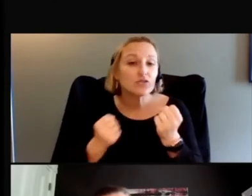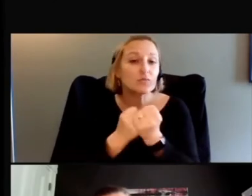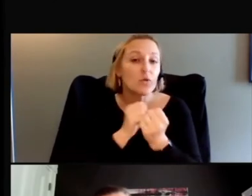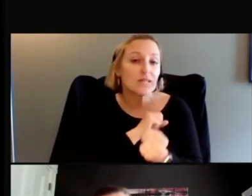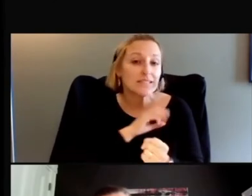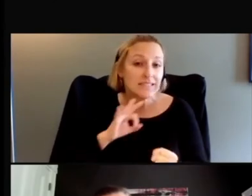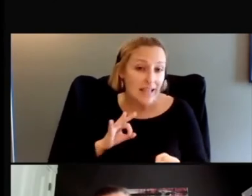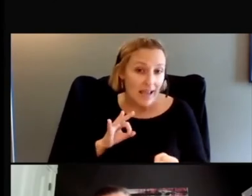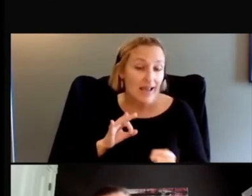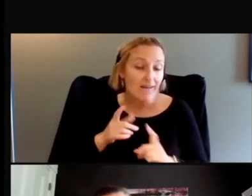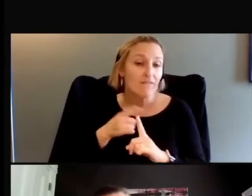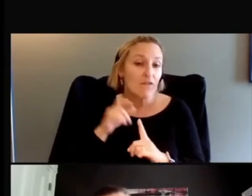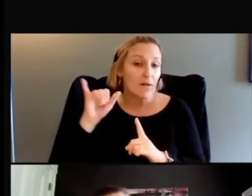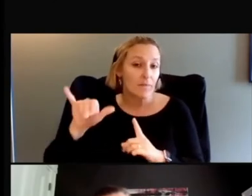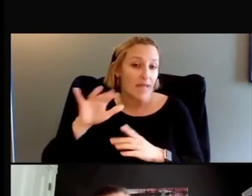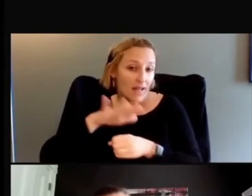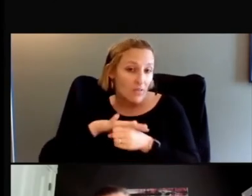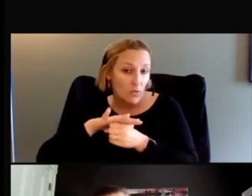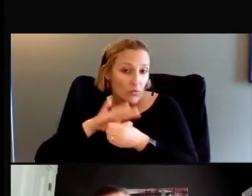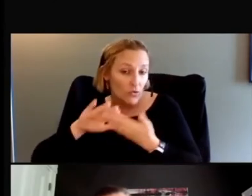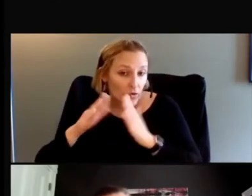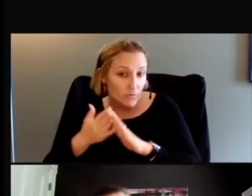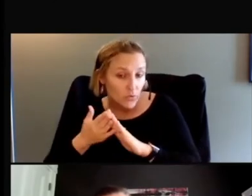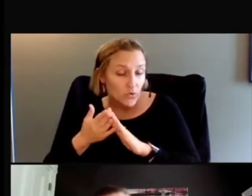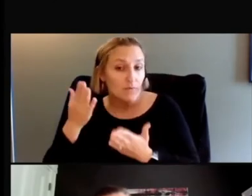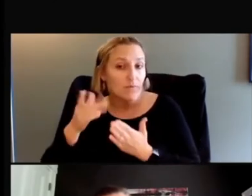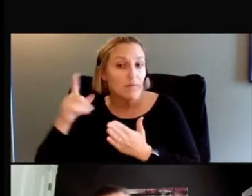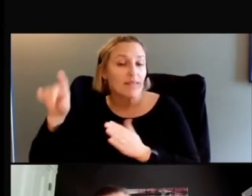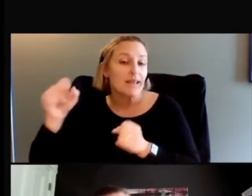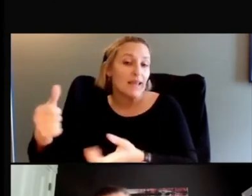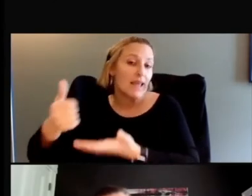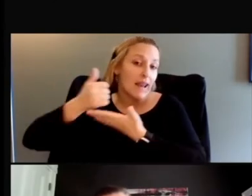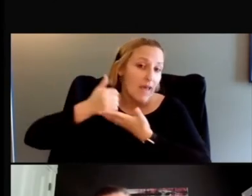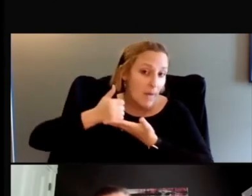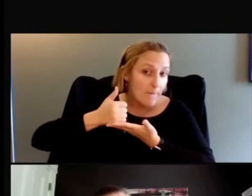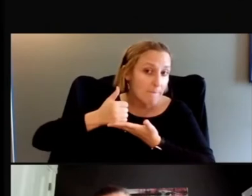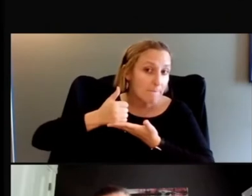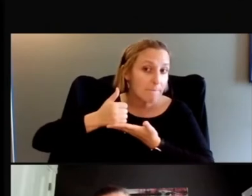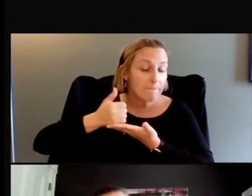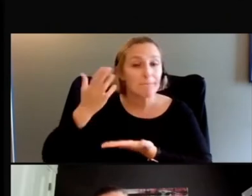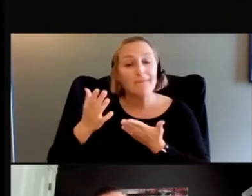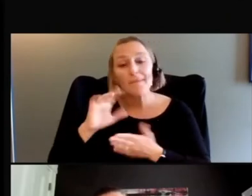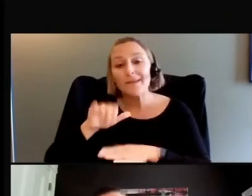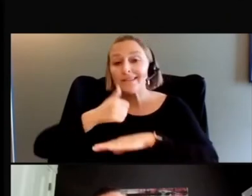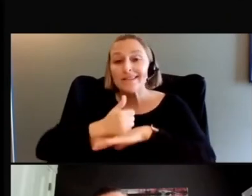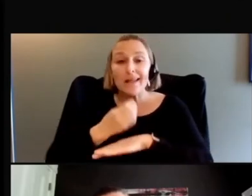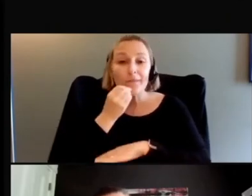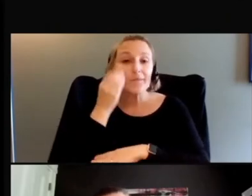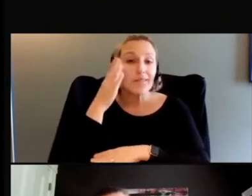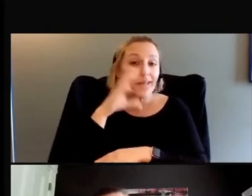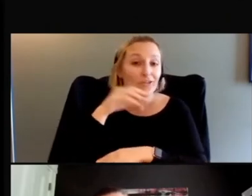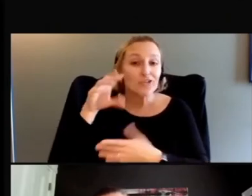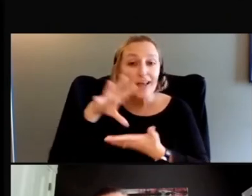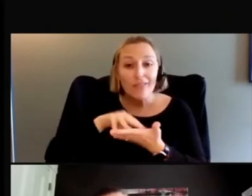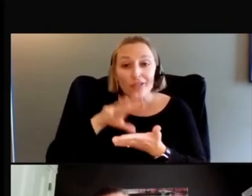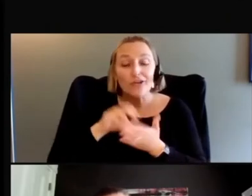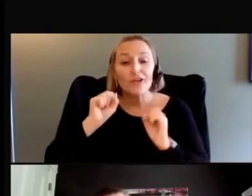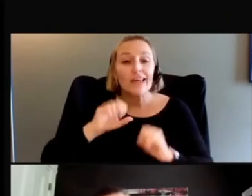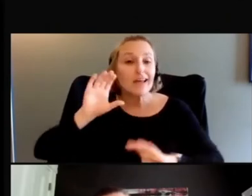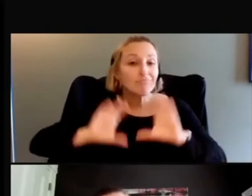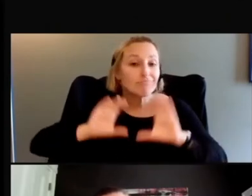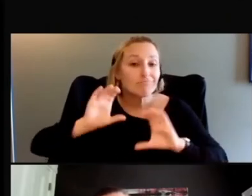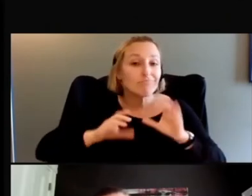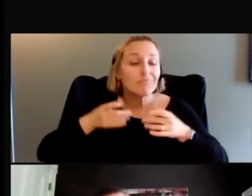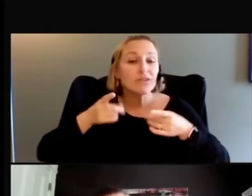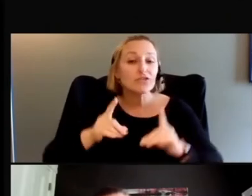your local community, and then they can help kind of, you know, have lunch and learns and, and just talk to each other during lunch. And so you can